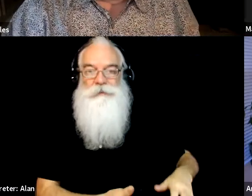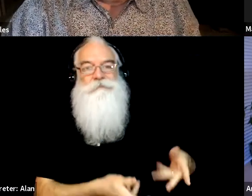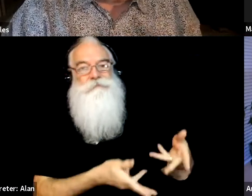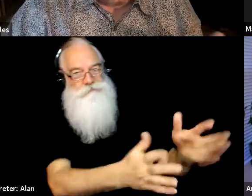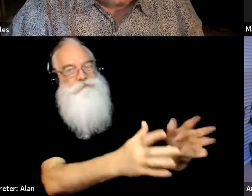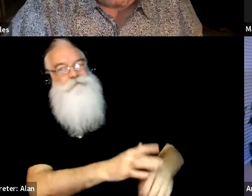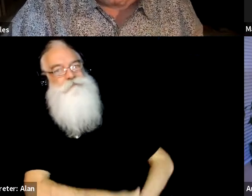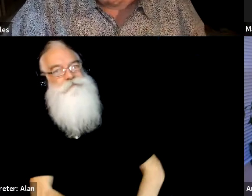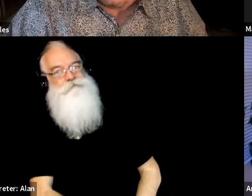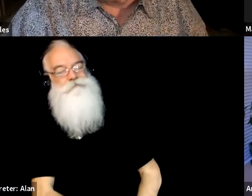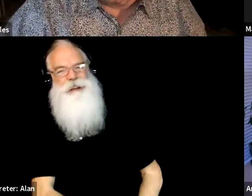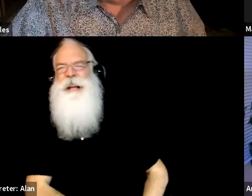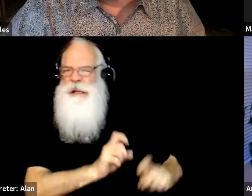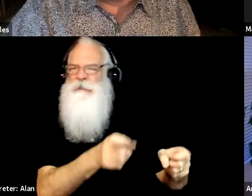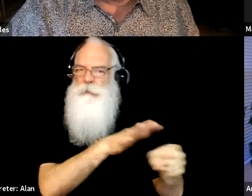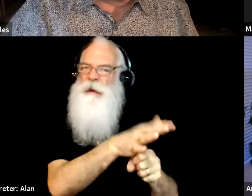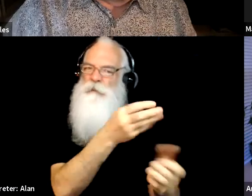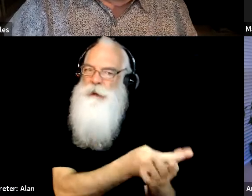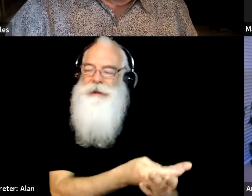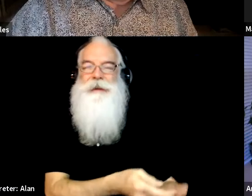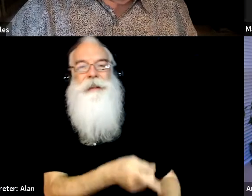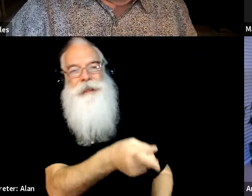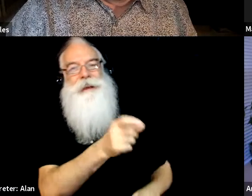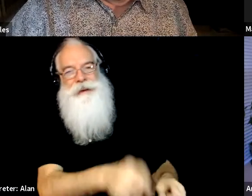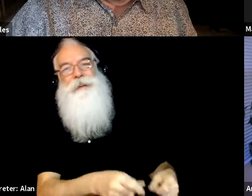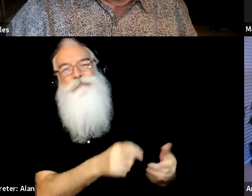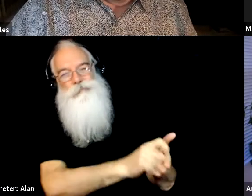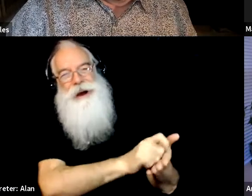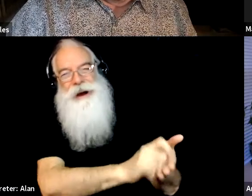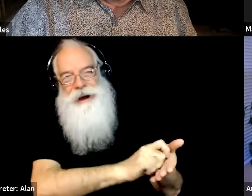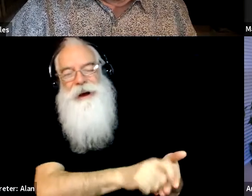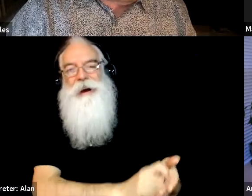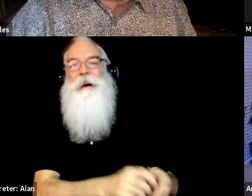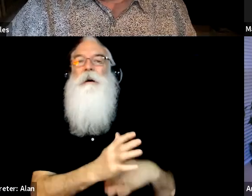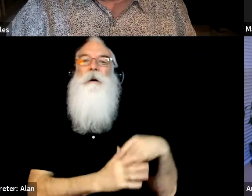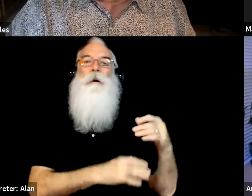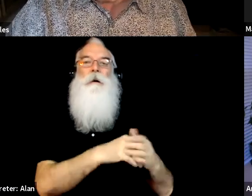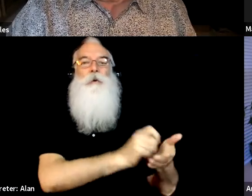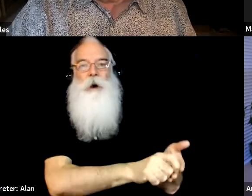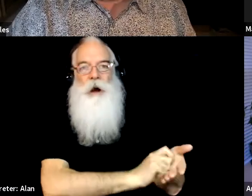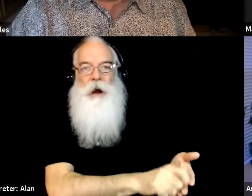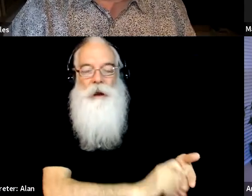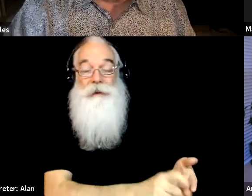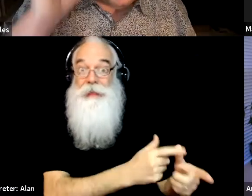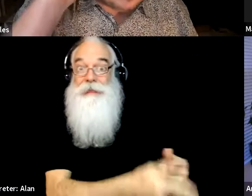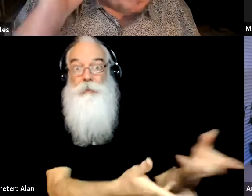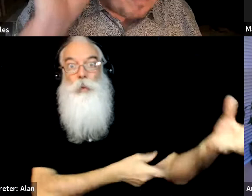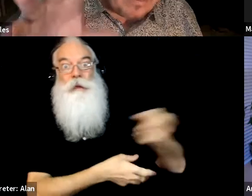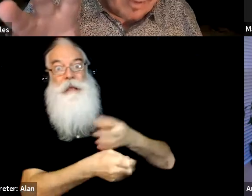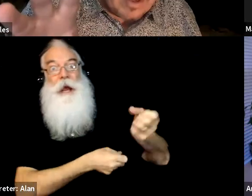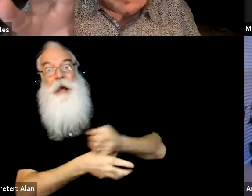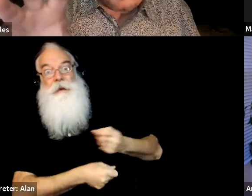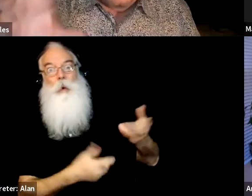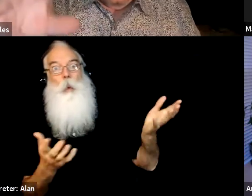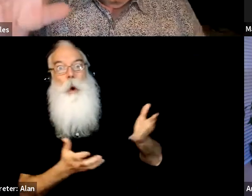significant advance so that they're able to write the next book. And, um, you know, but that's just not the way publishing thinks. Publishing wants the next